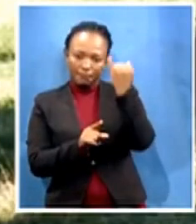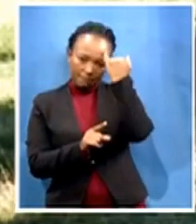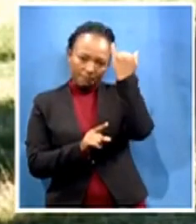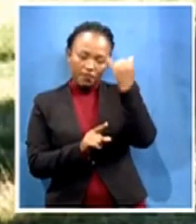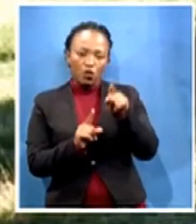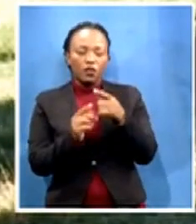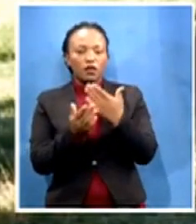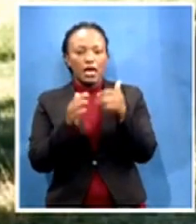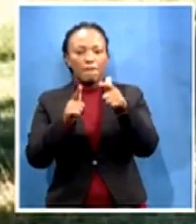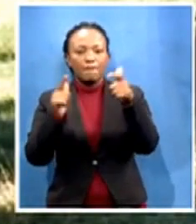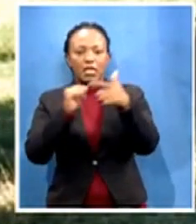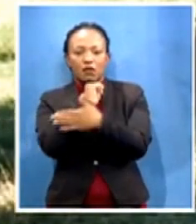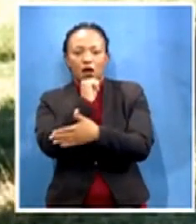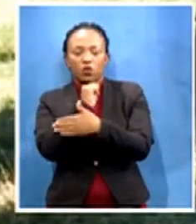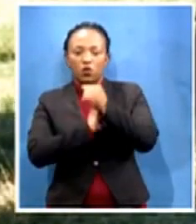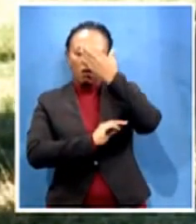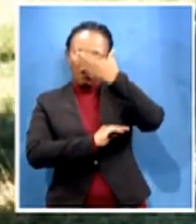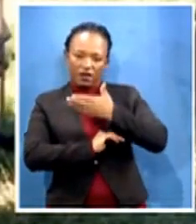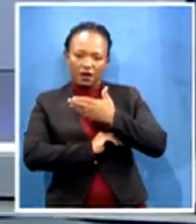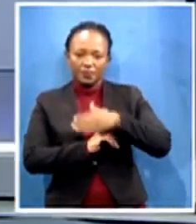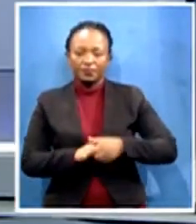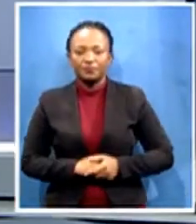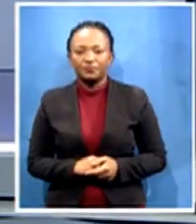I'm Rappelang Khate, Tawabusiw, Lesotho.